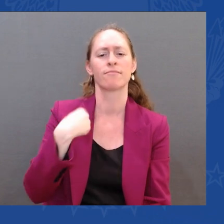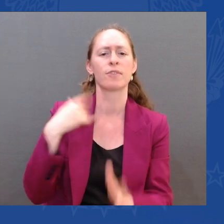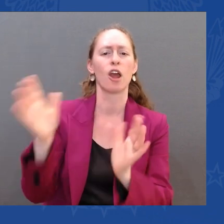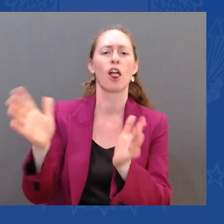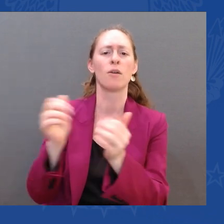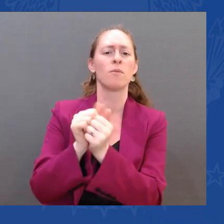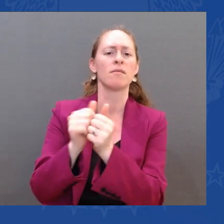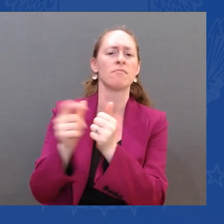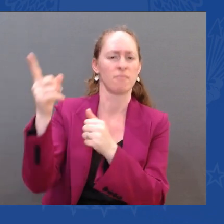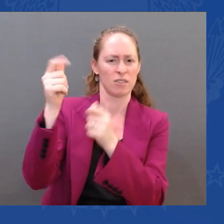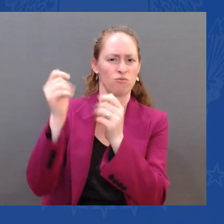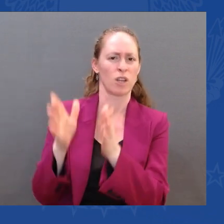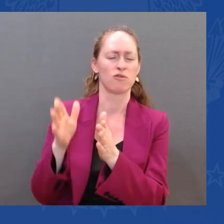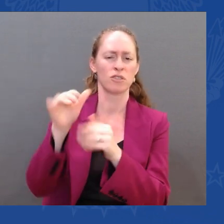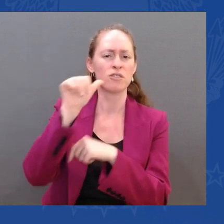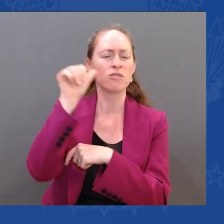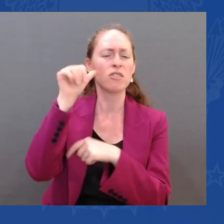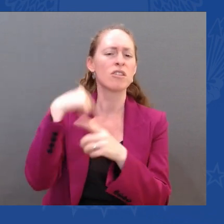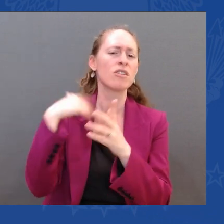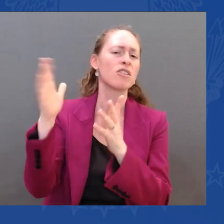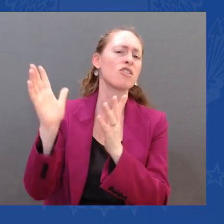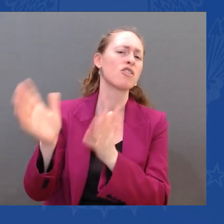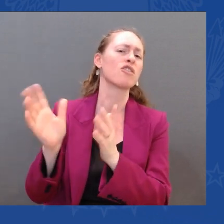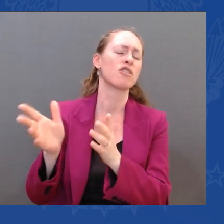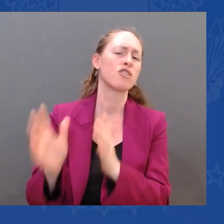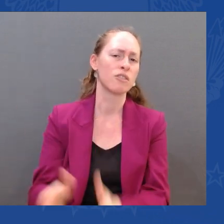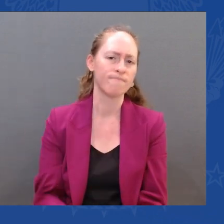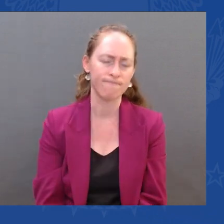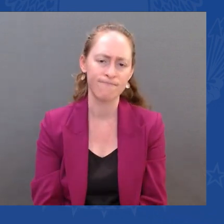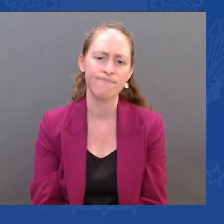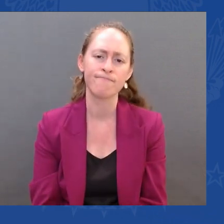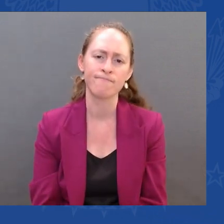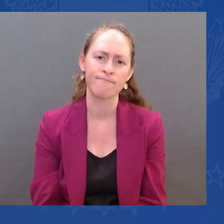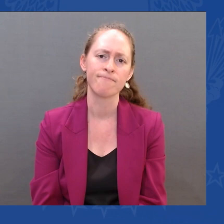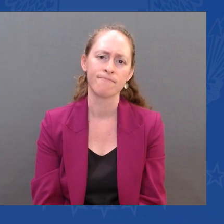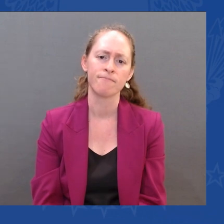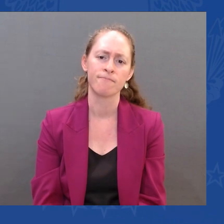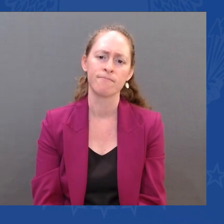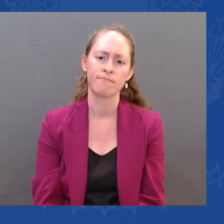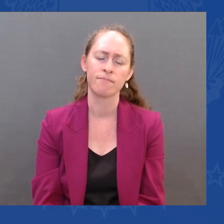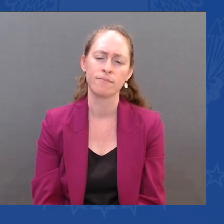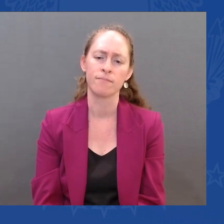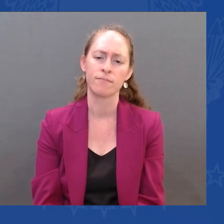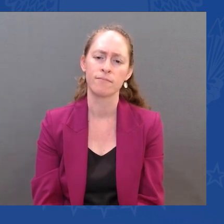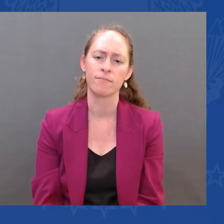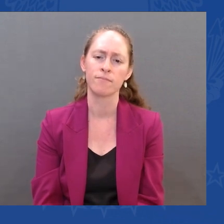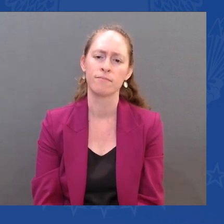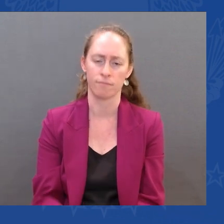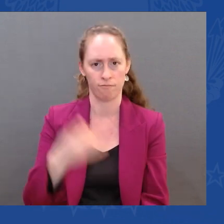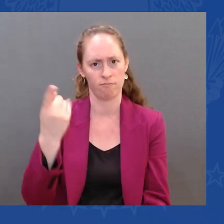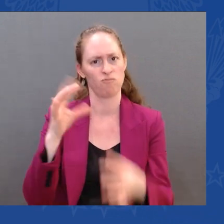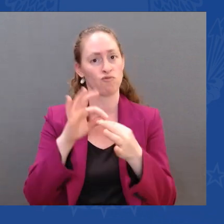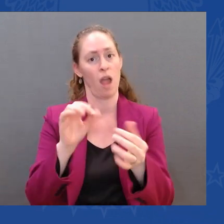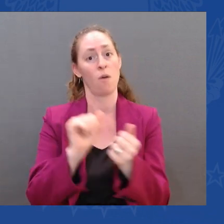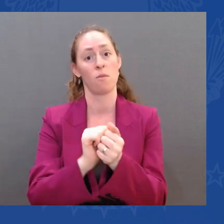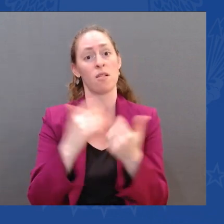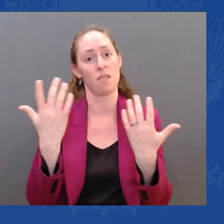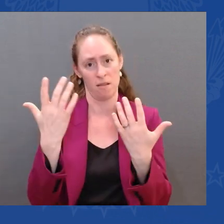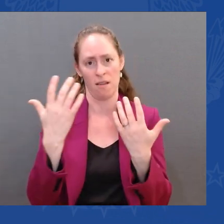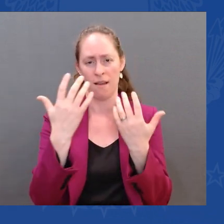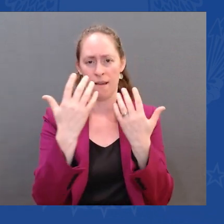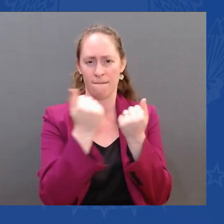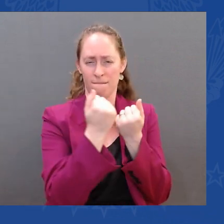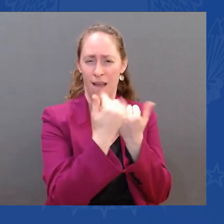territory burned to the ground because of fires — forest fires — than the entire state of New Jersey,